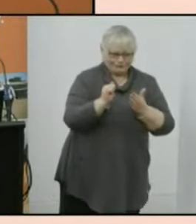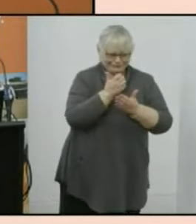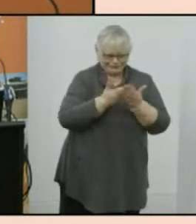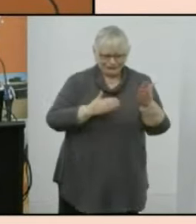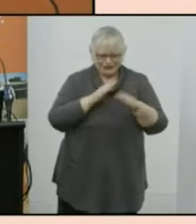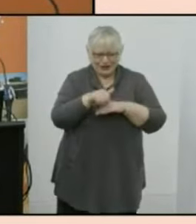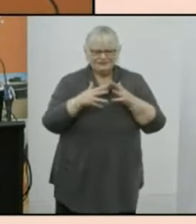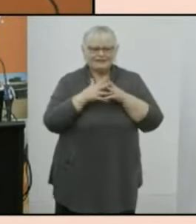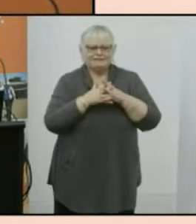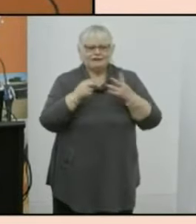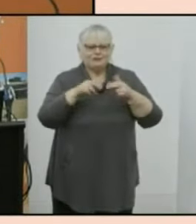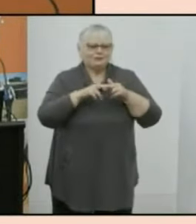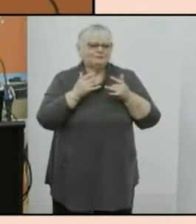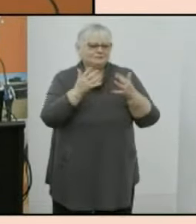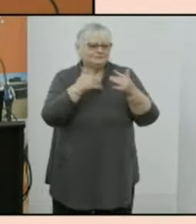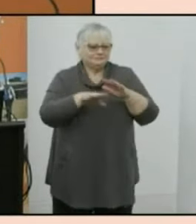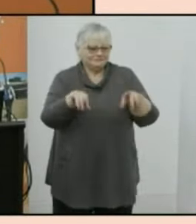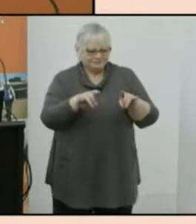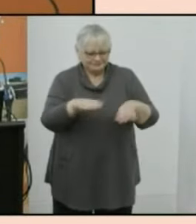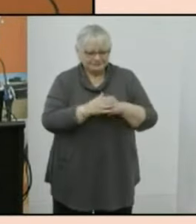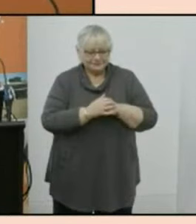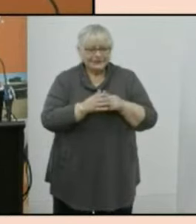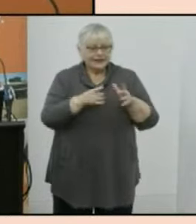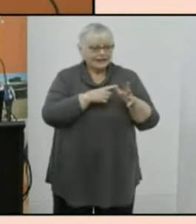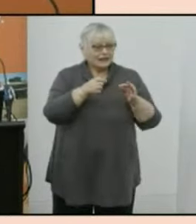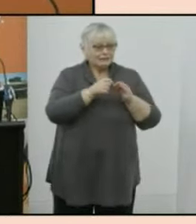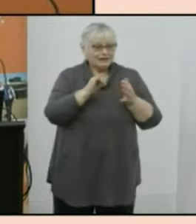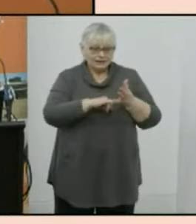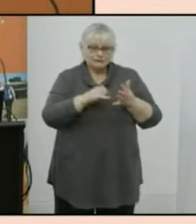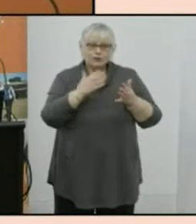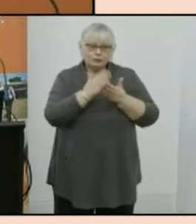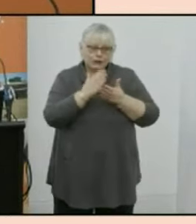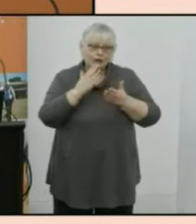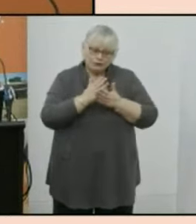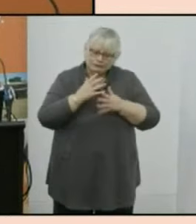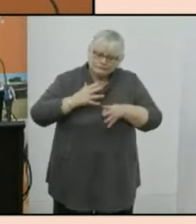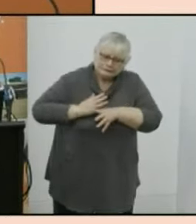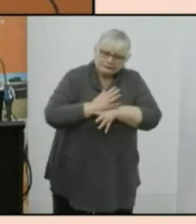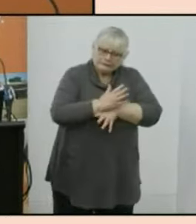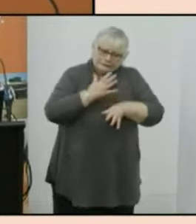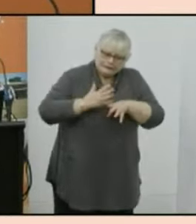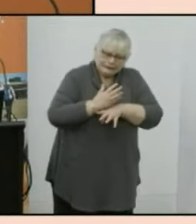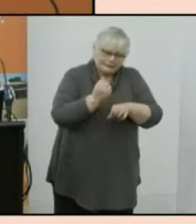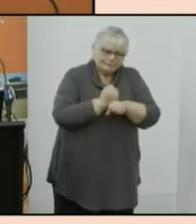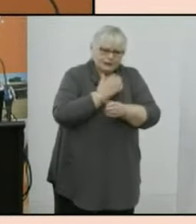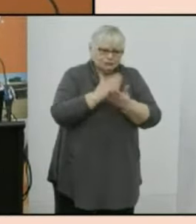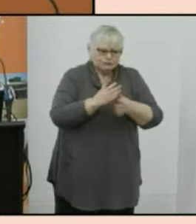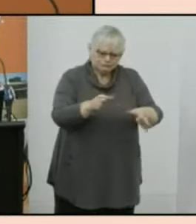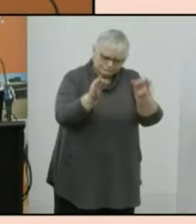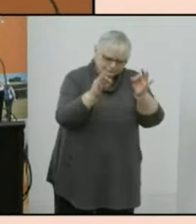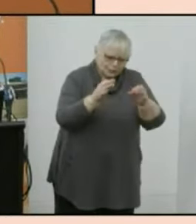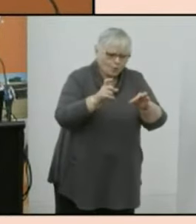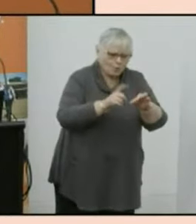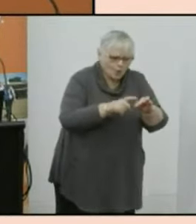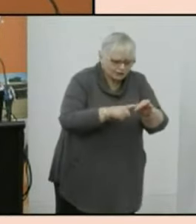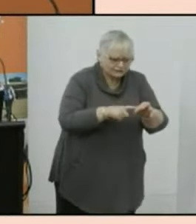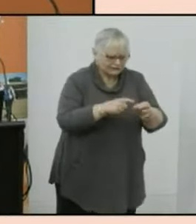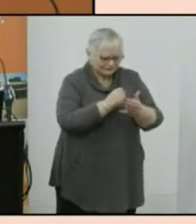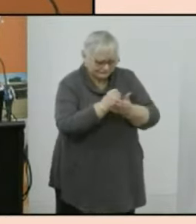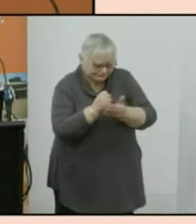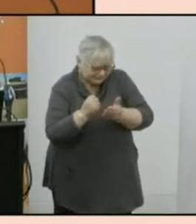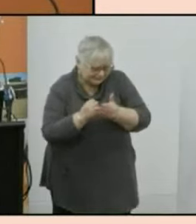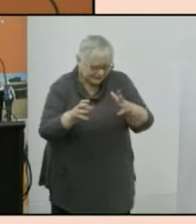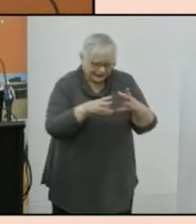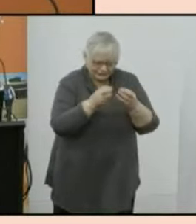in australia the abs goes to great lengths to ensure the quality of our statistics and to